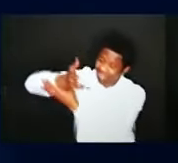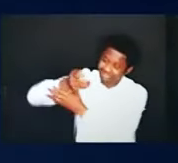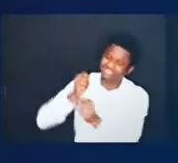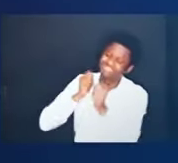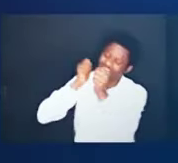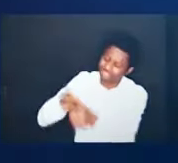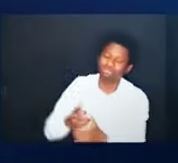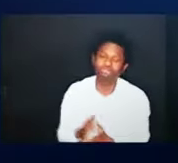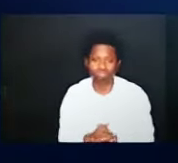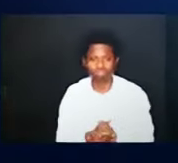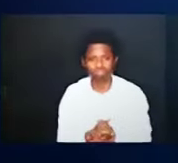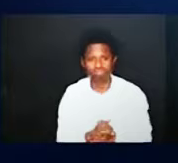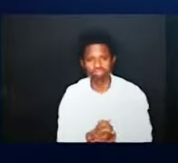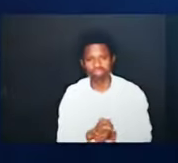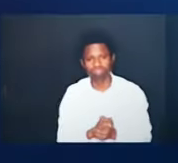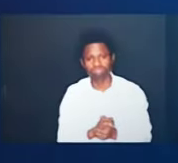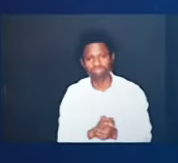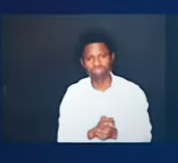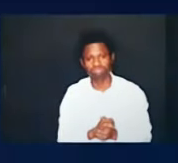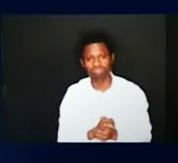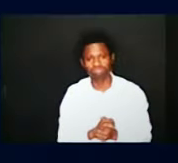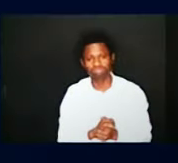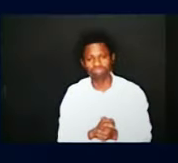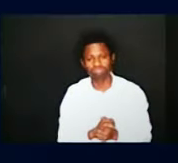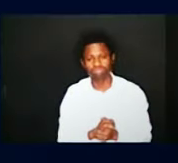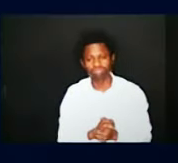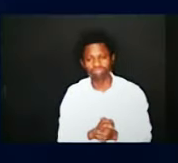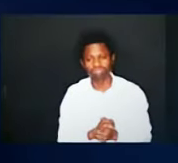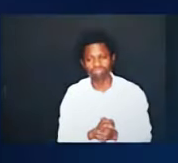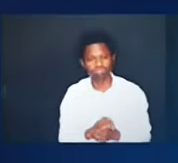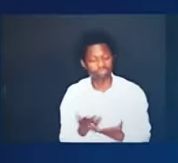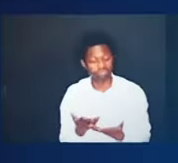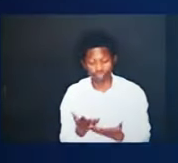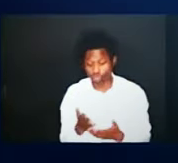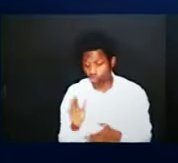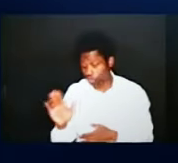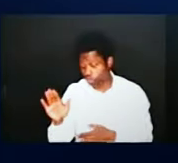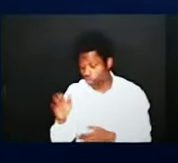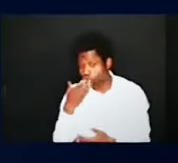no good work qualifies one for salvation